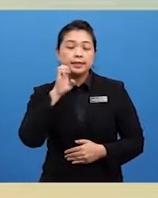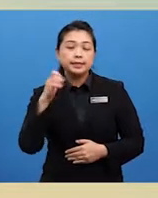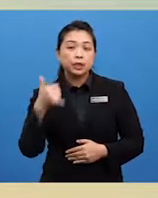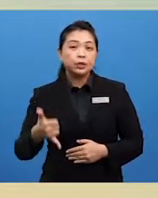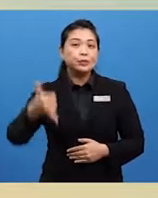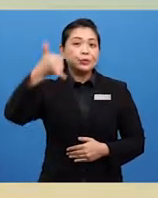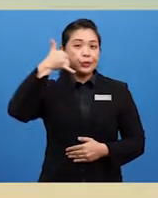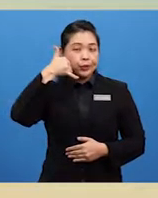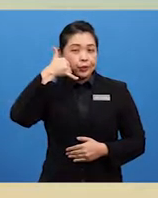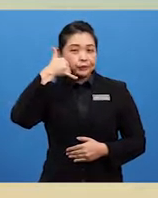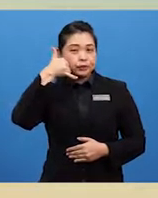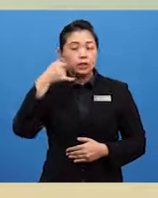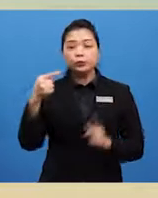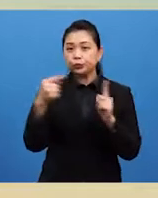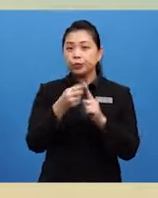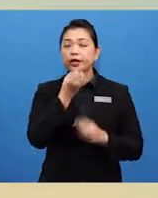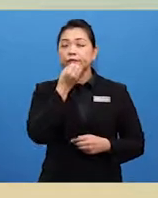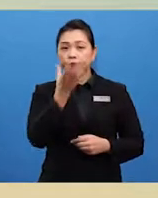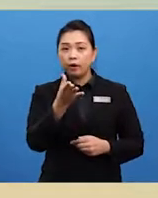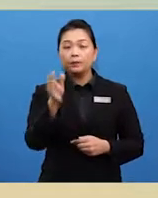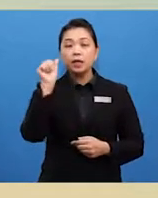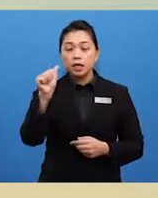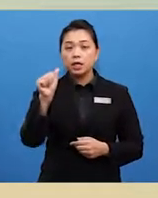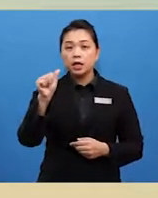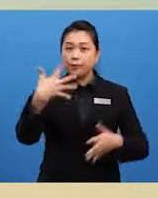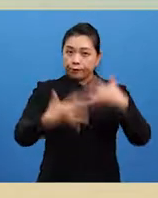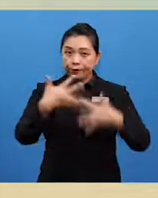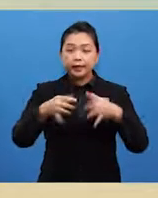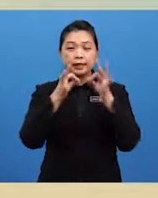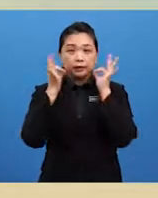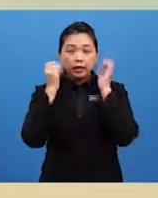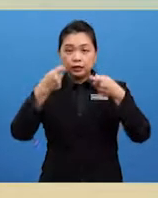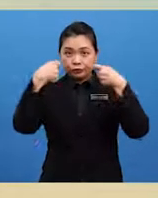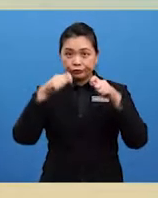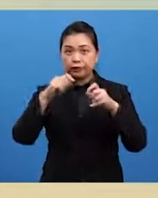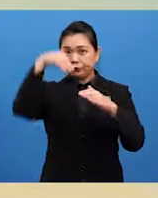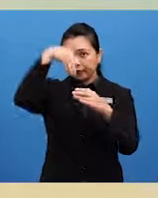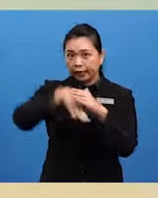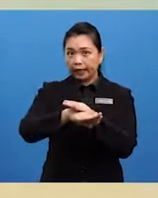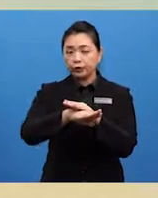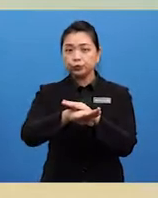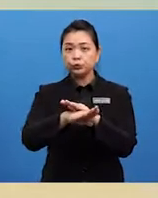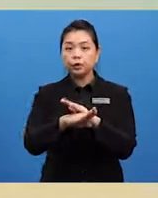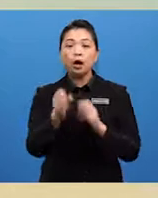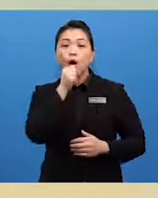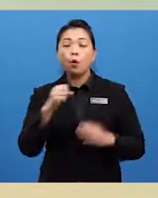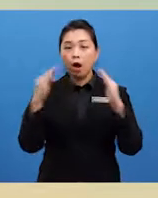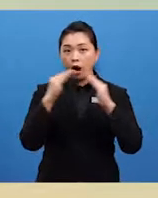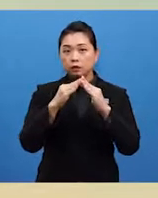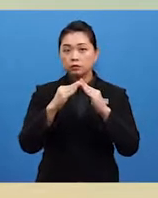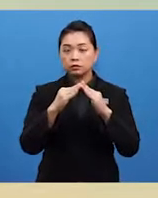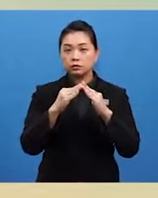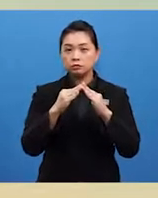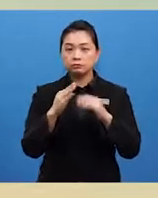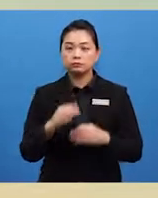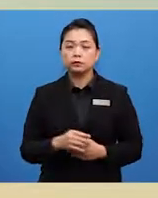to inform that there was a grey cat that had been trying to get into her old house for about a week